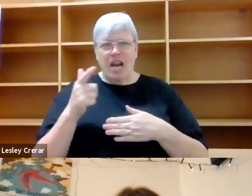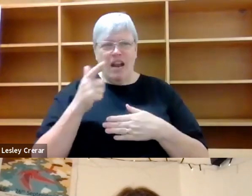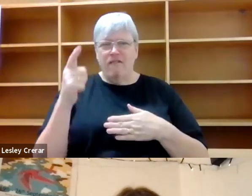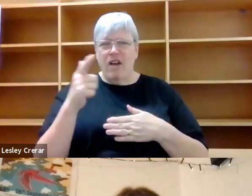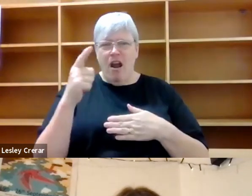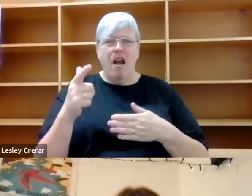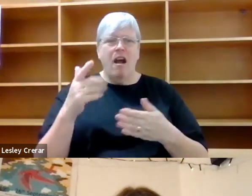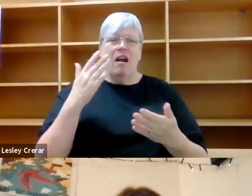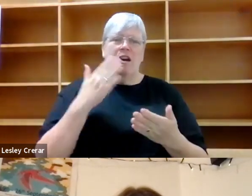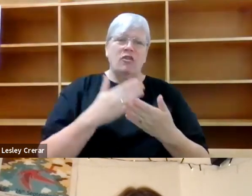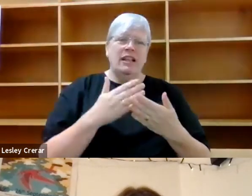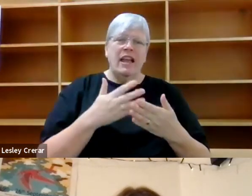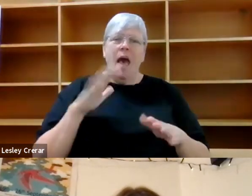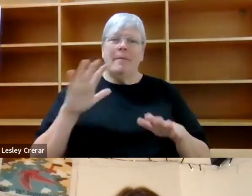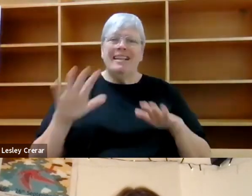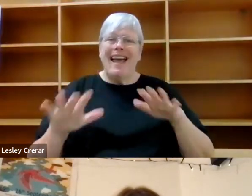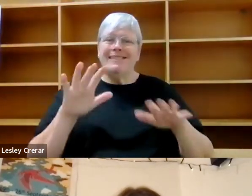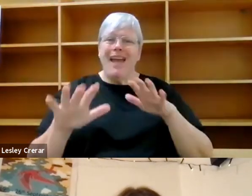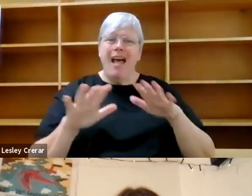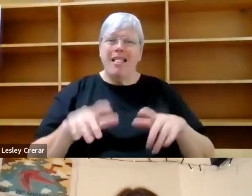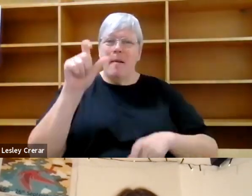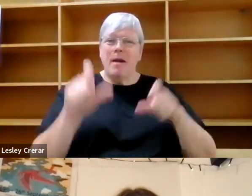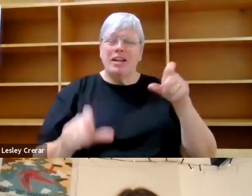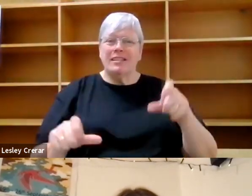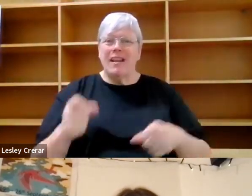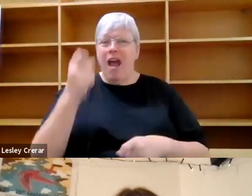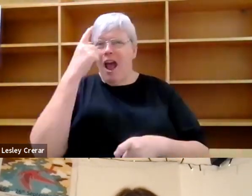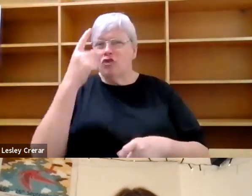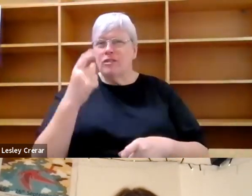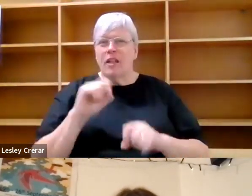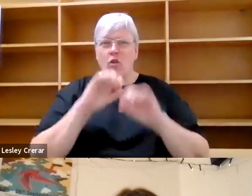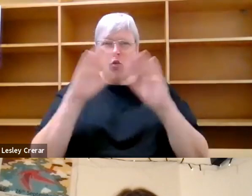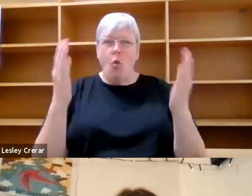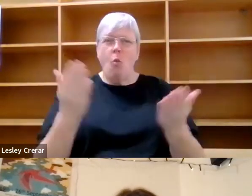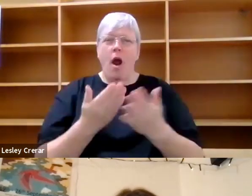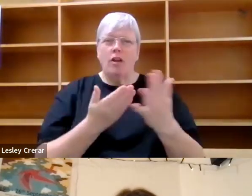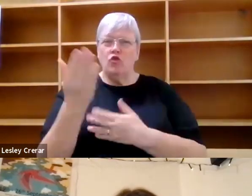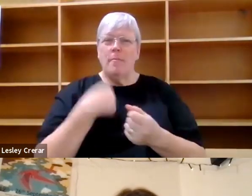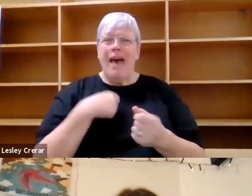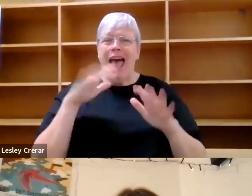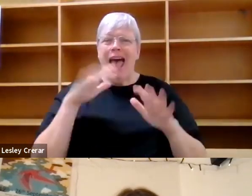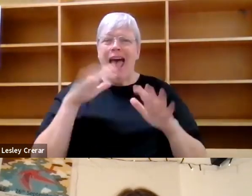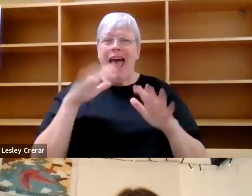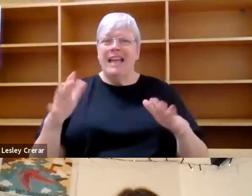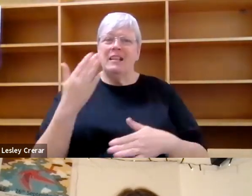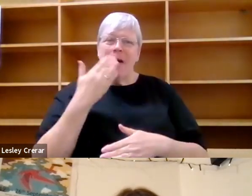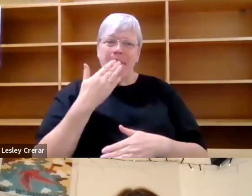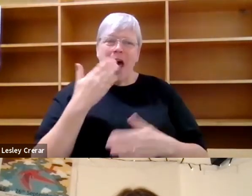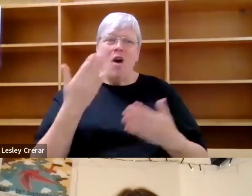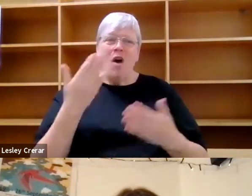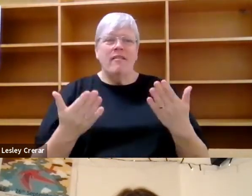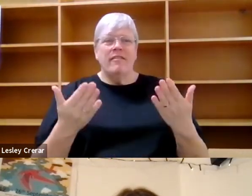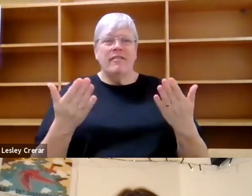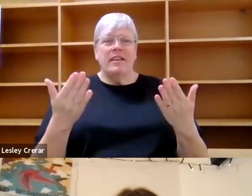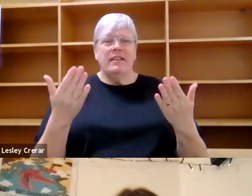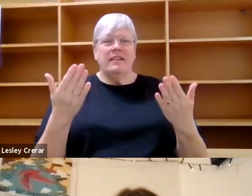tactile person. understand the world through my hands and my mouth and, um, always want to put my mouth on